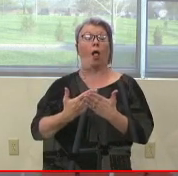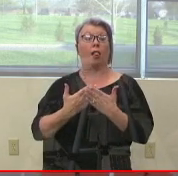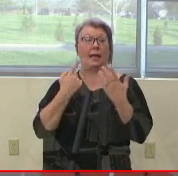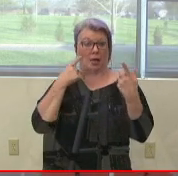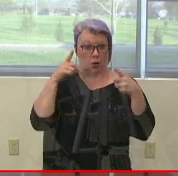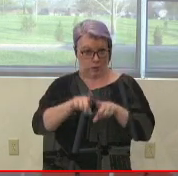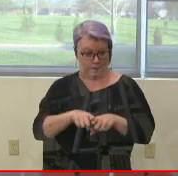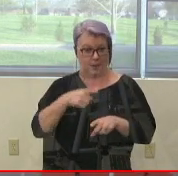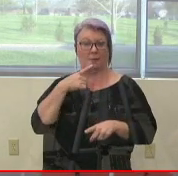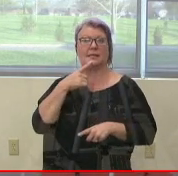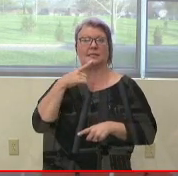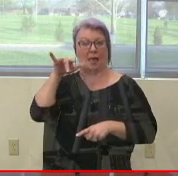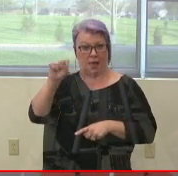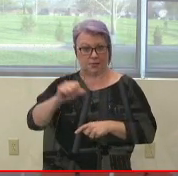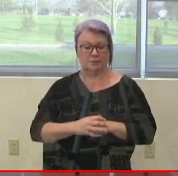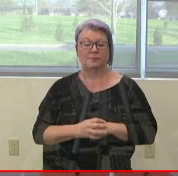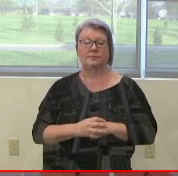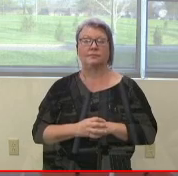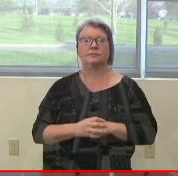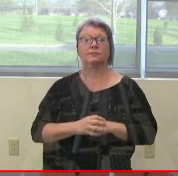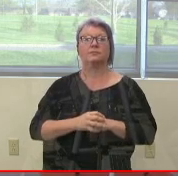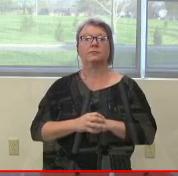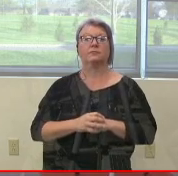Aye. Any nays?